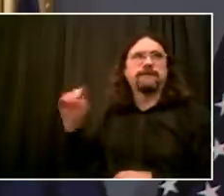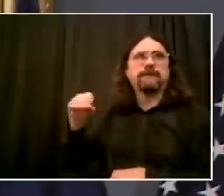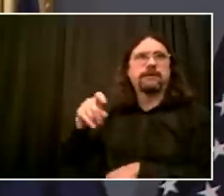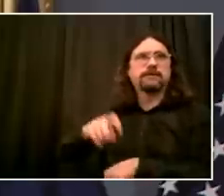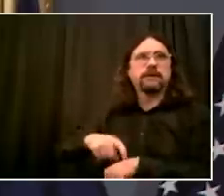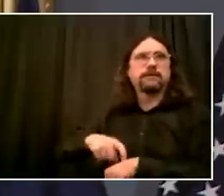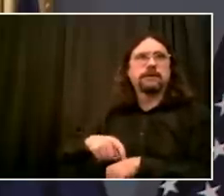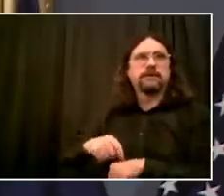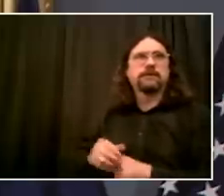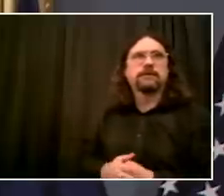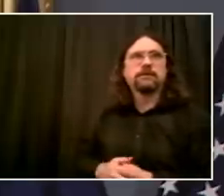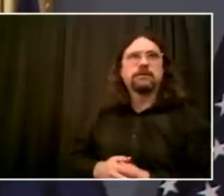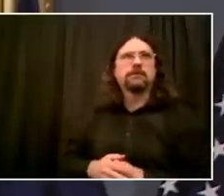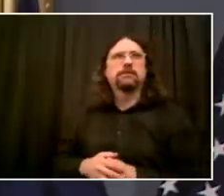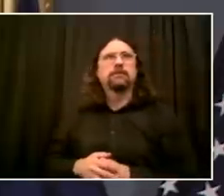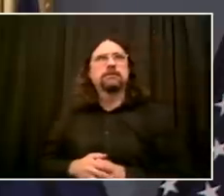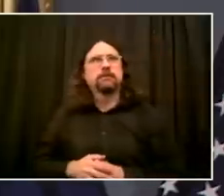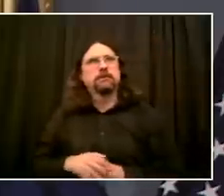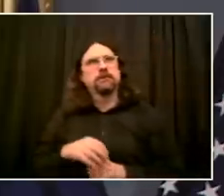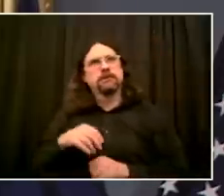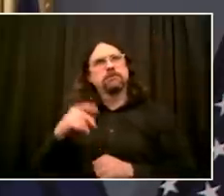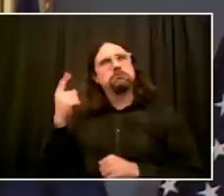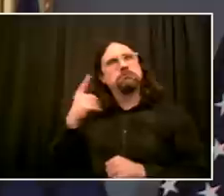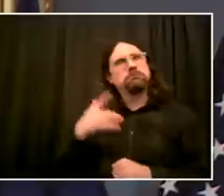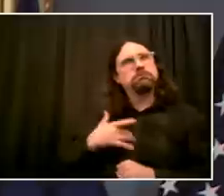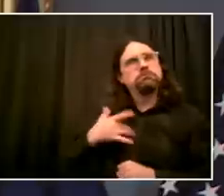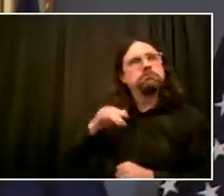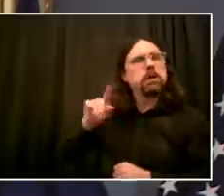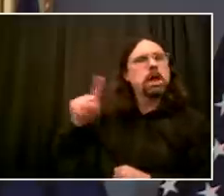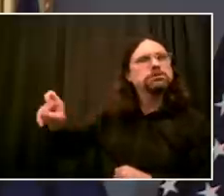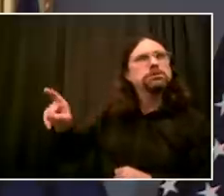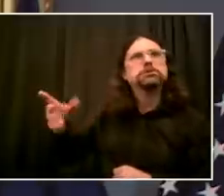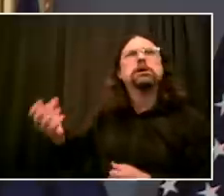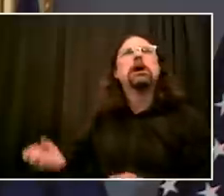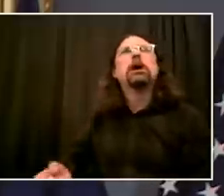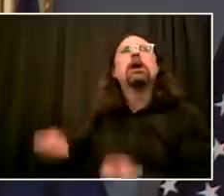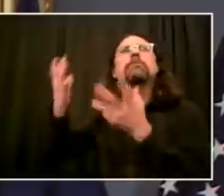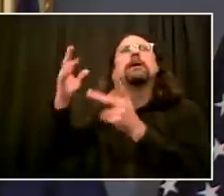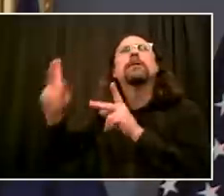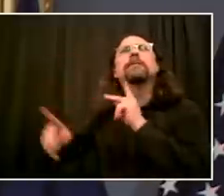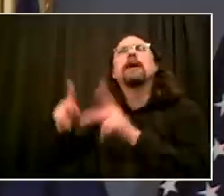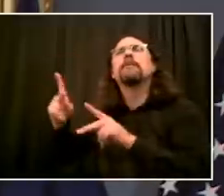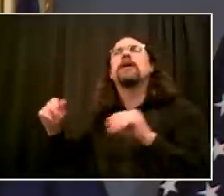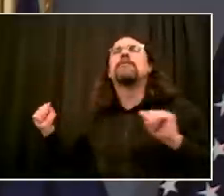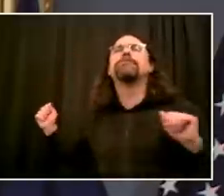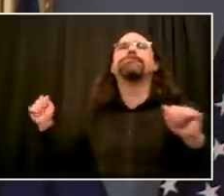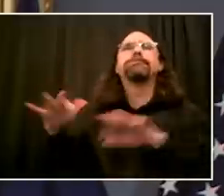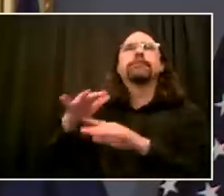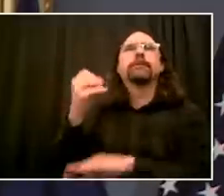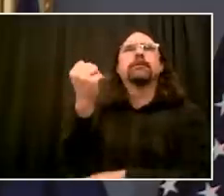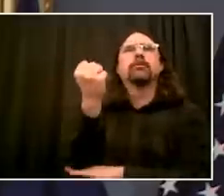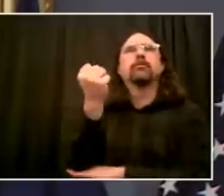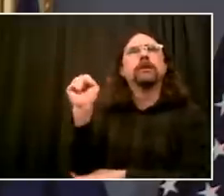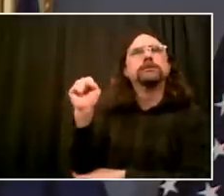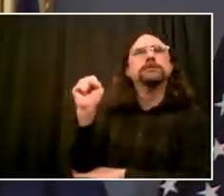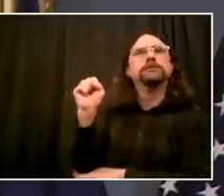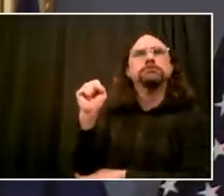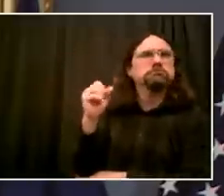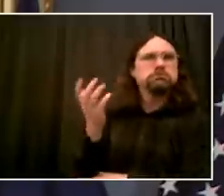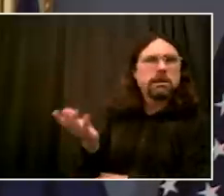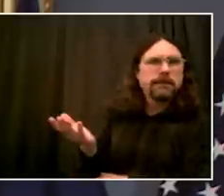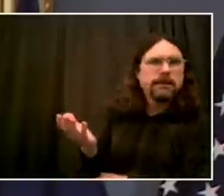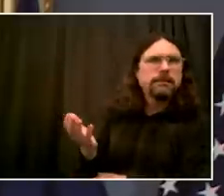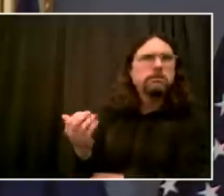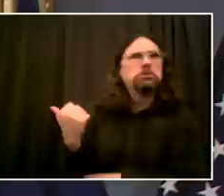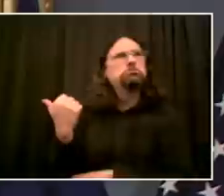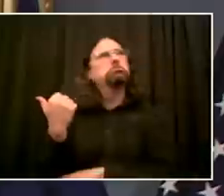The commissioner has policed protests of tens of thousands. I have been to protests of tens of thousands and hundreds of thousands. My point only